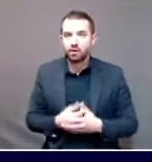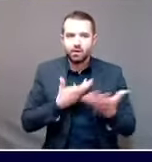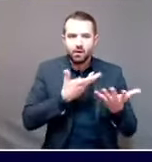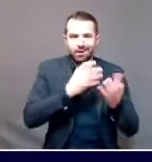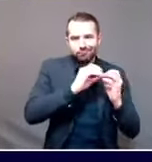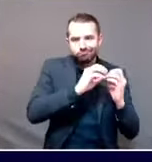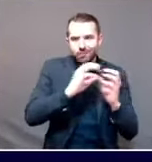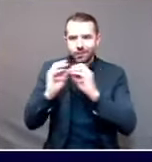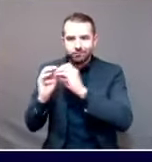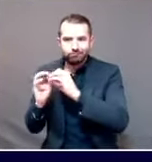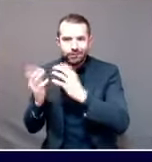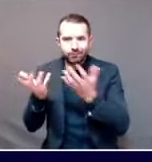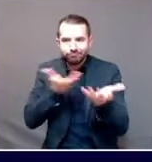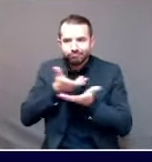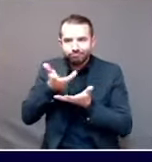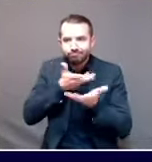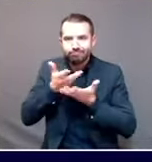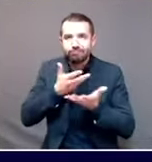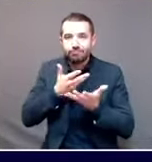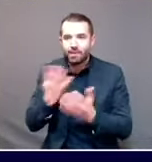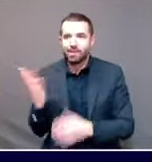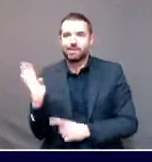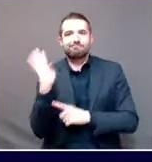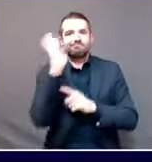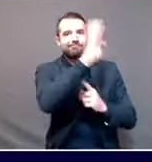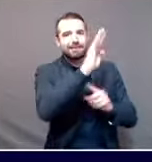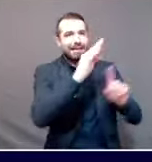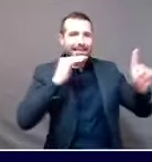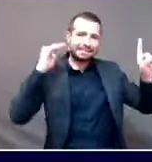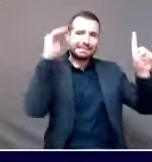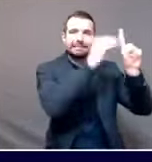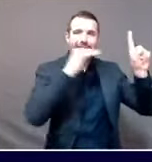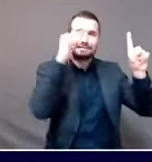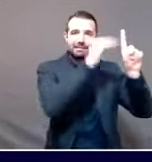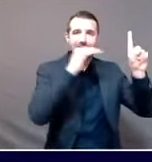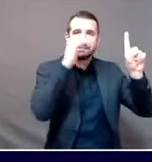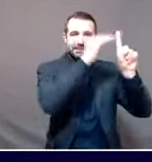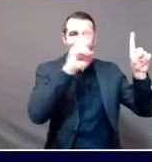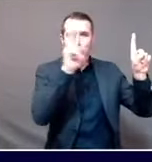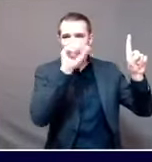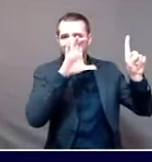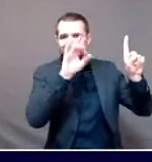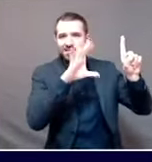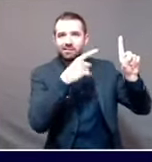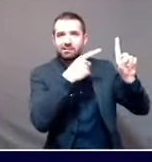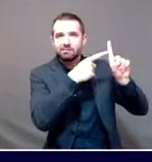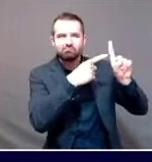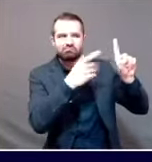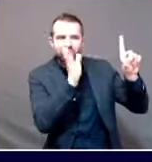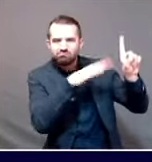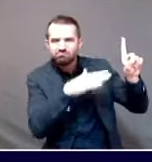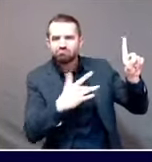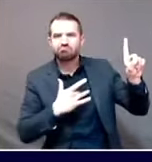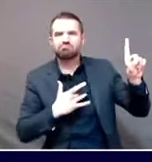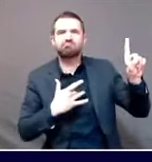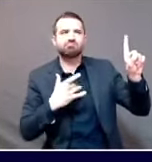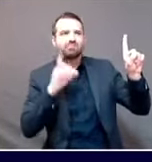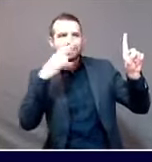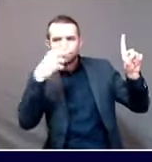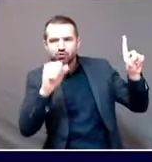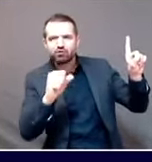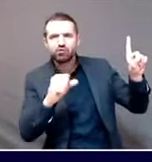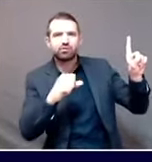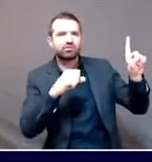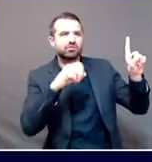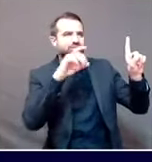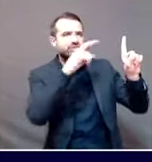engage with the United States Department of Health and Human Services to help us get answers about what was going on and